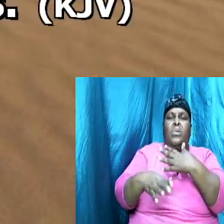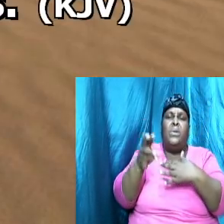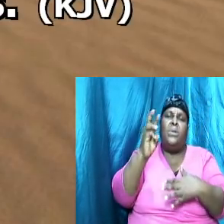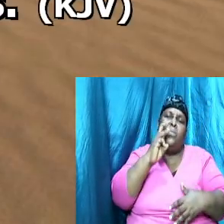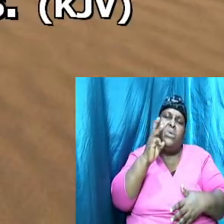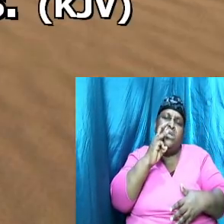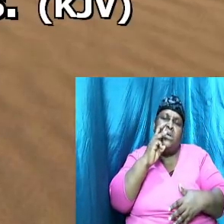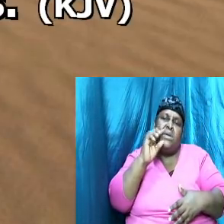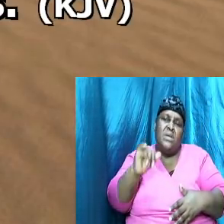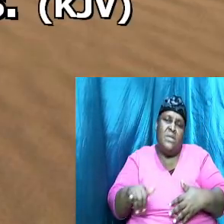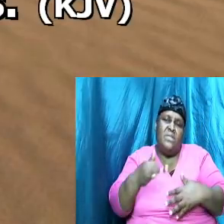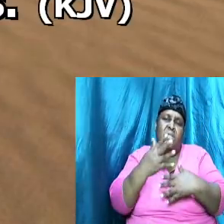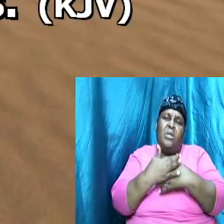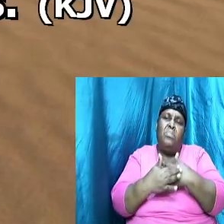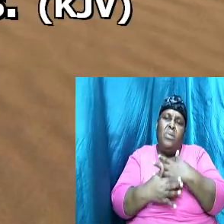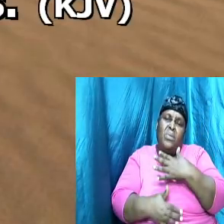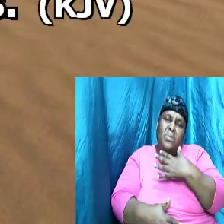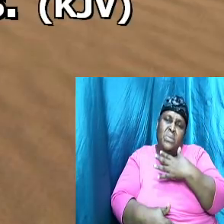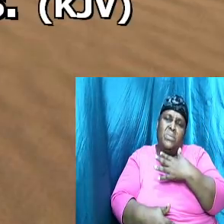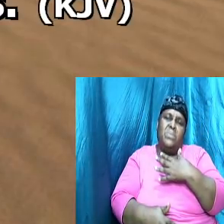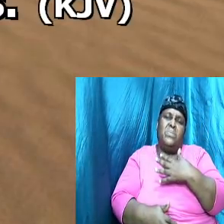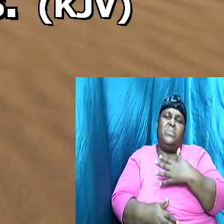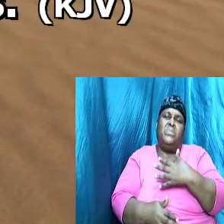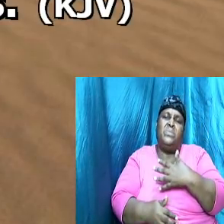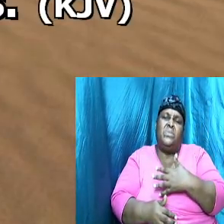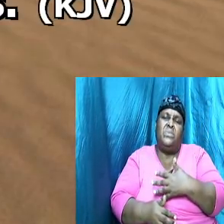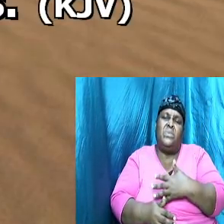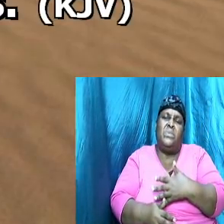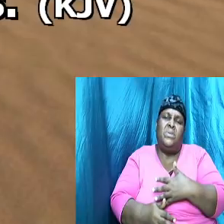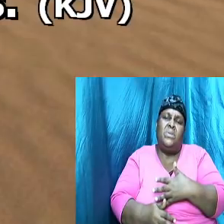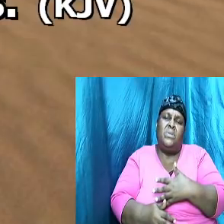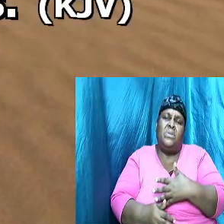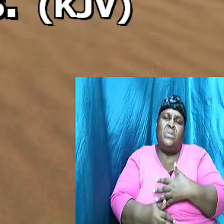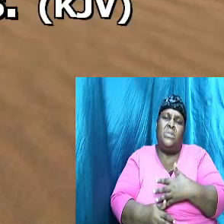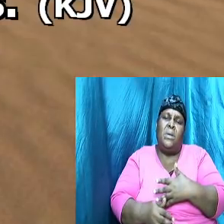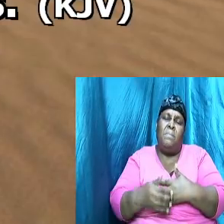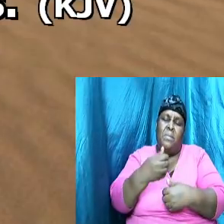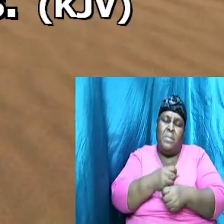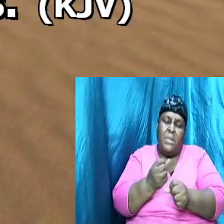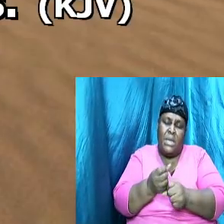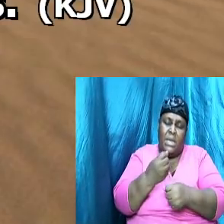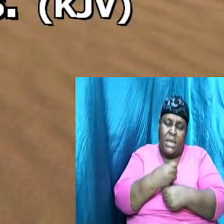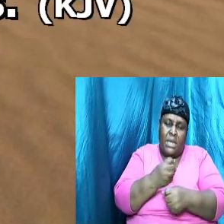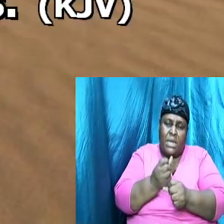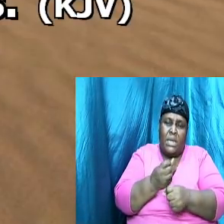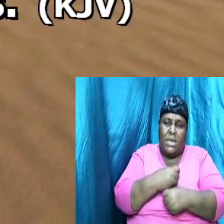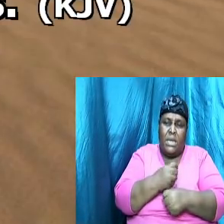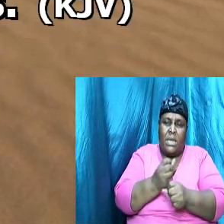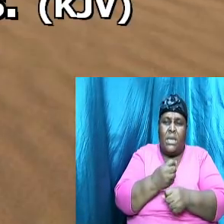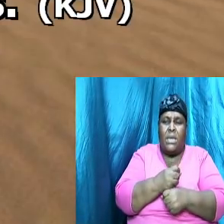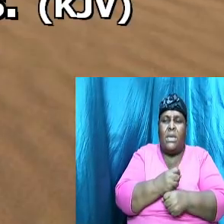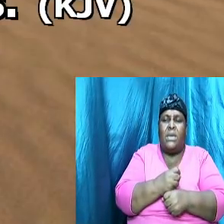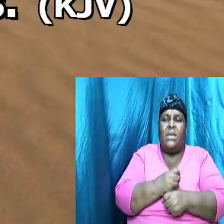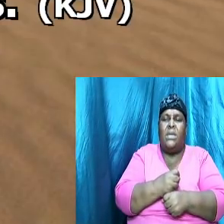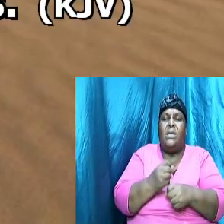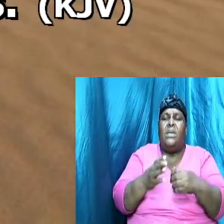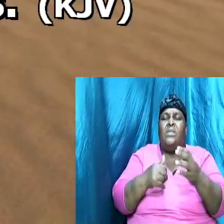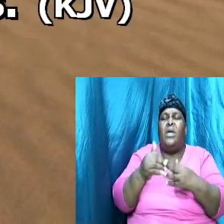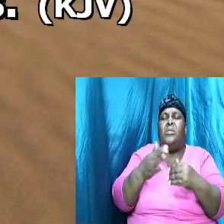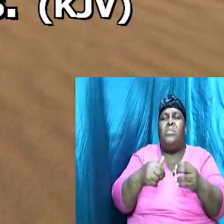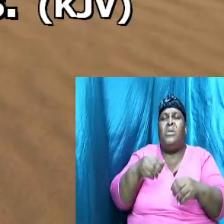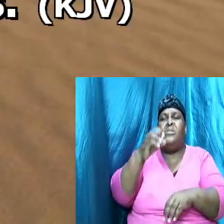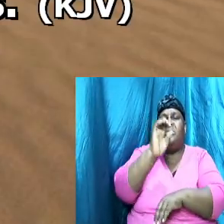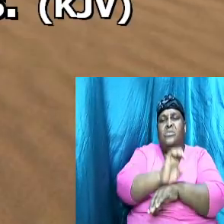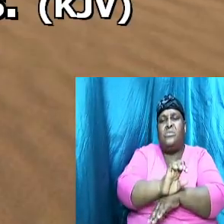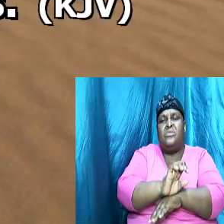that formed the basis of the church of Jesus